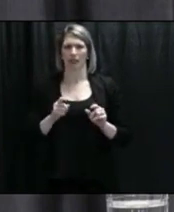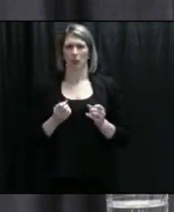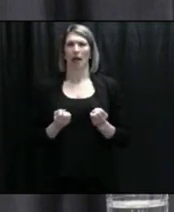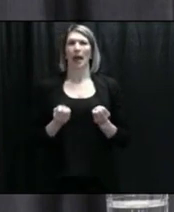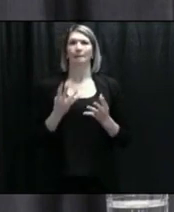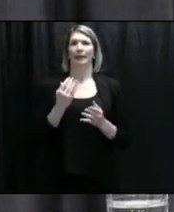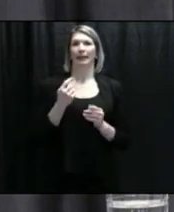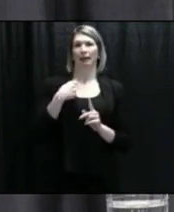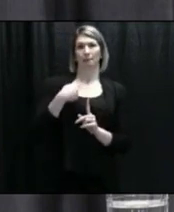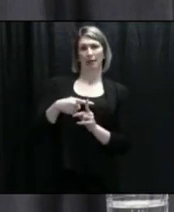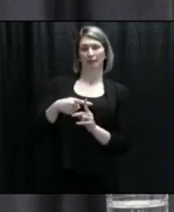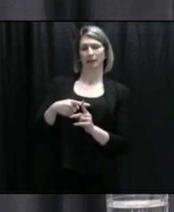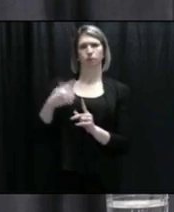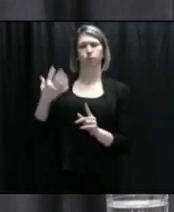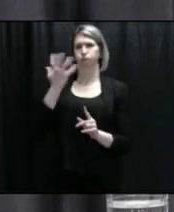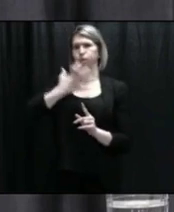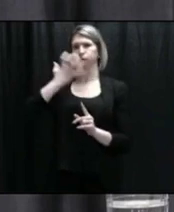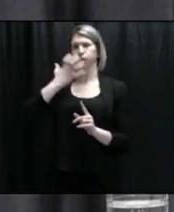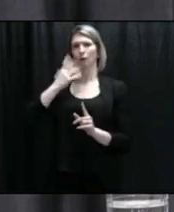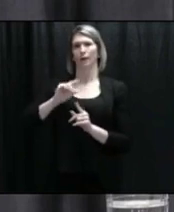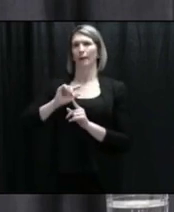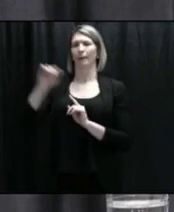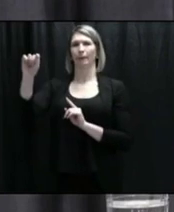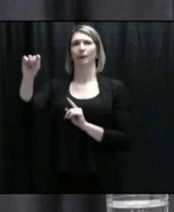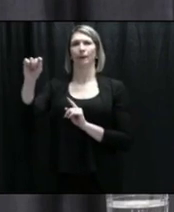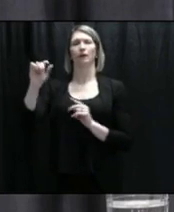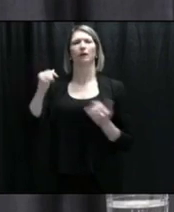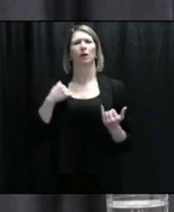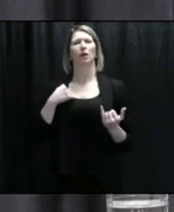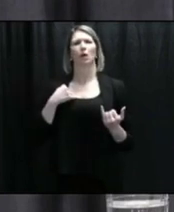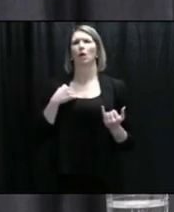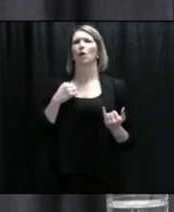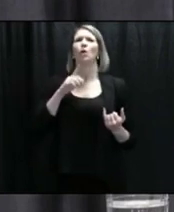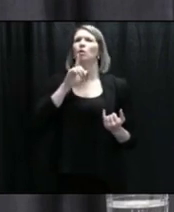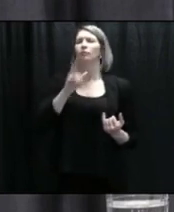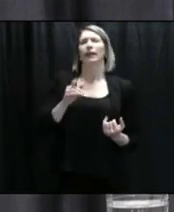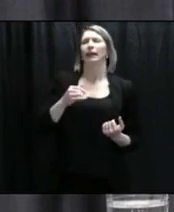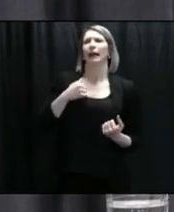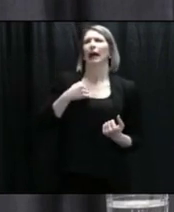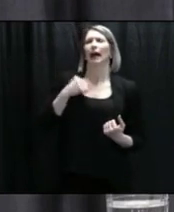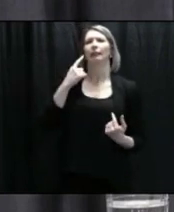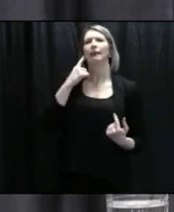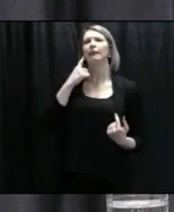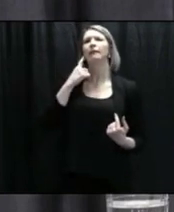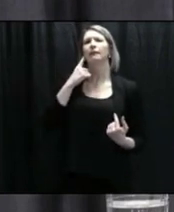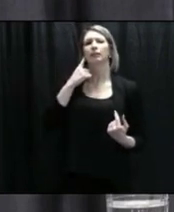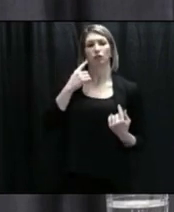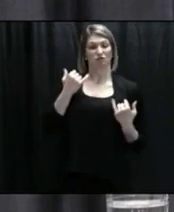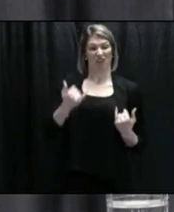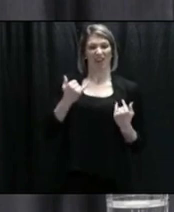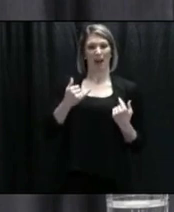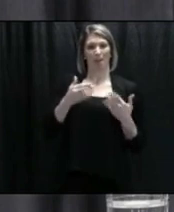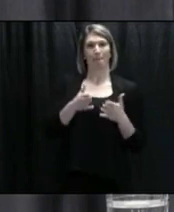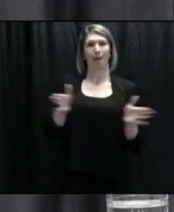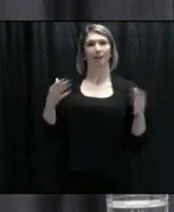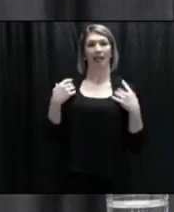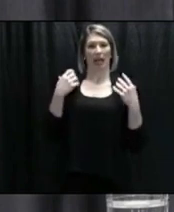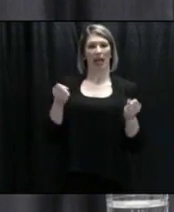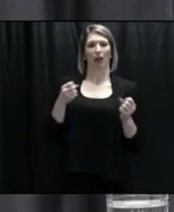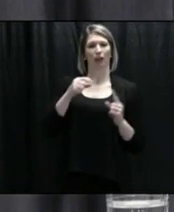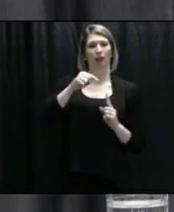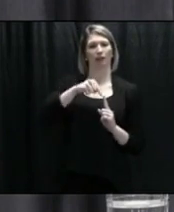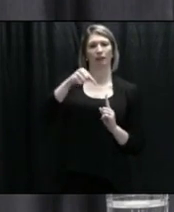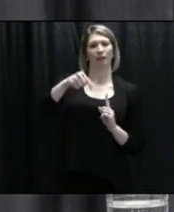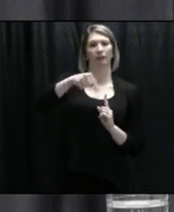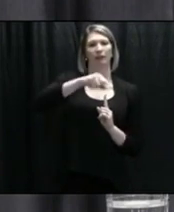that we actually have a good pickup rate like that might actually be interpreted as saying that traditional contact tracing and public health shoe leather